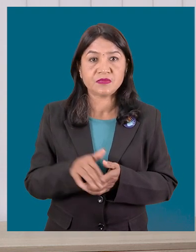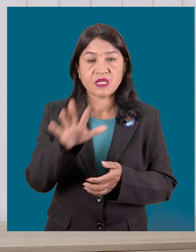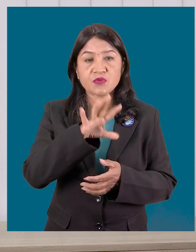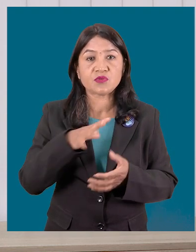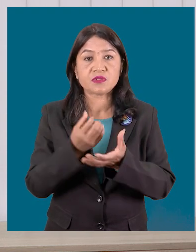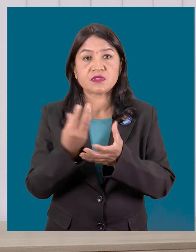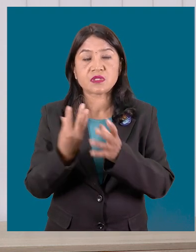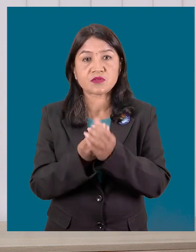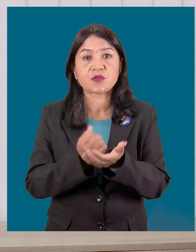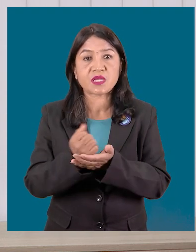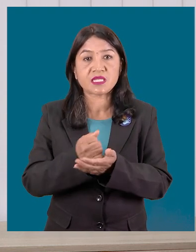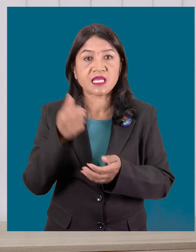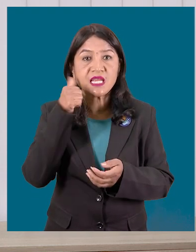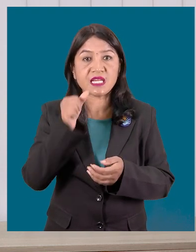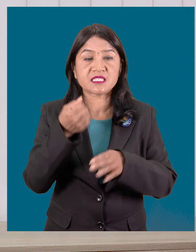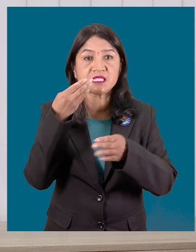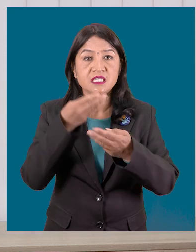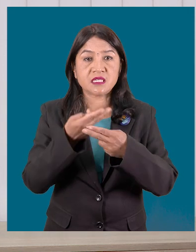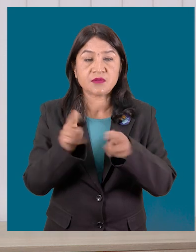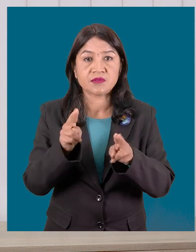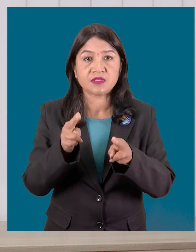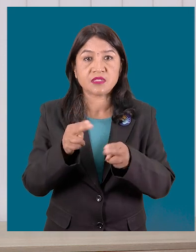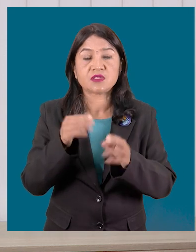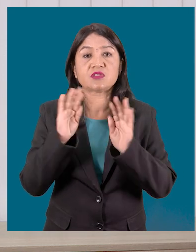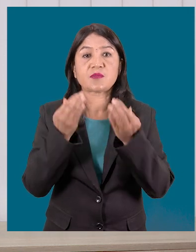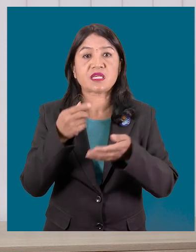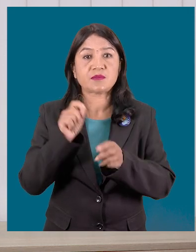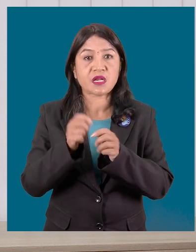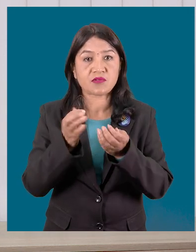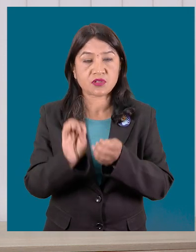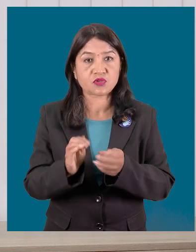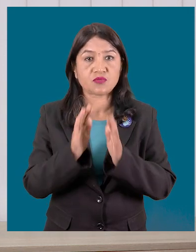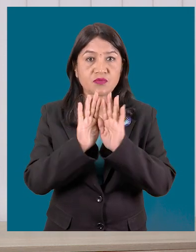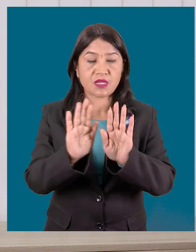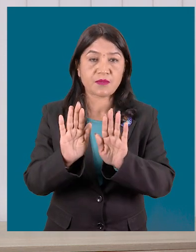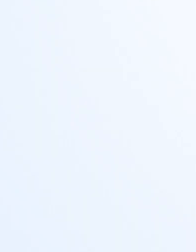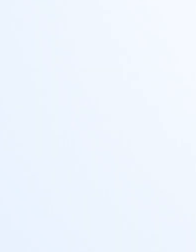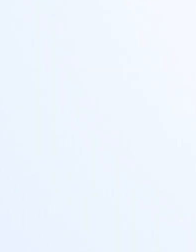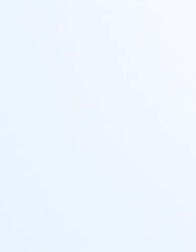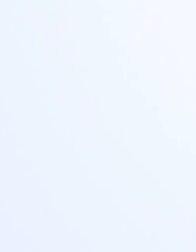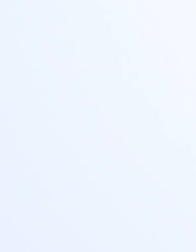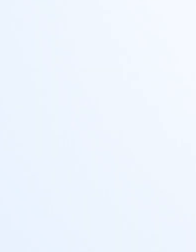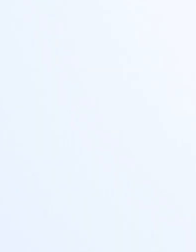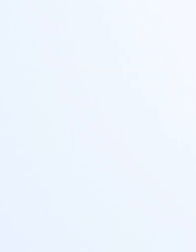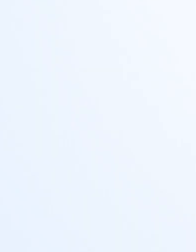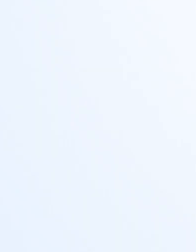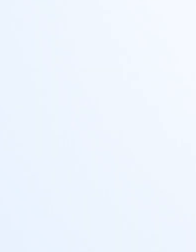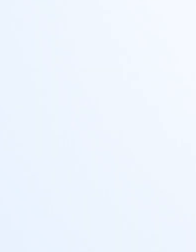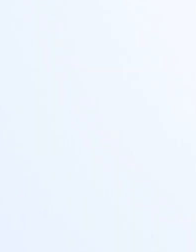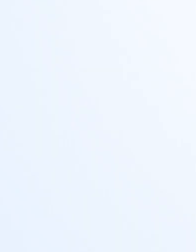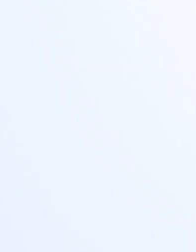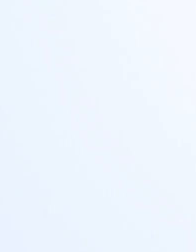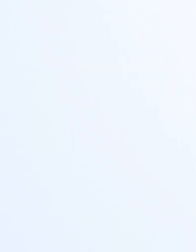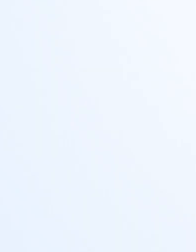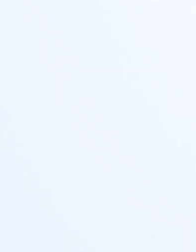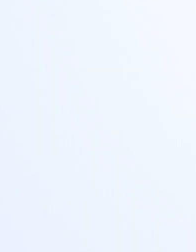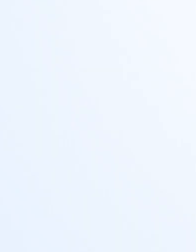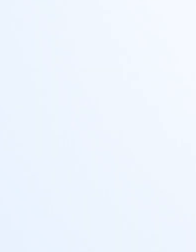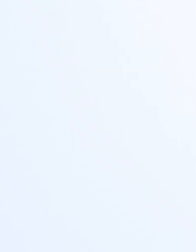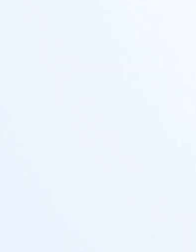Together, we can achieve an AIDS-free generation. Thank you. Thank you.